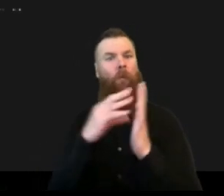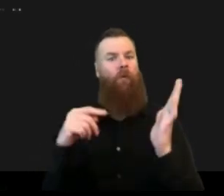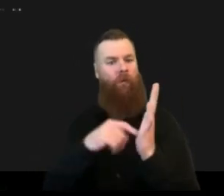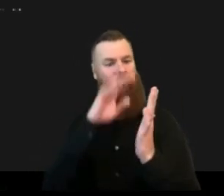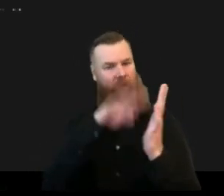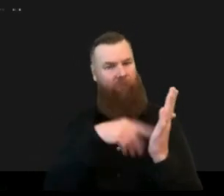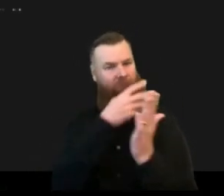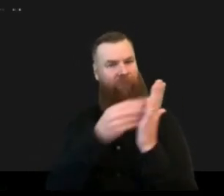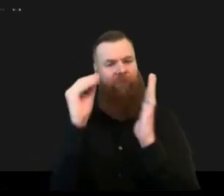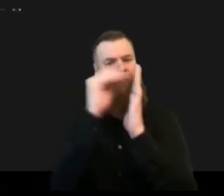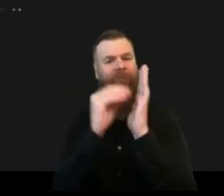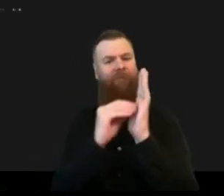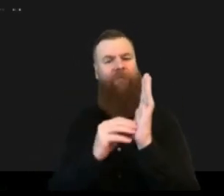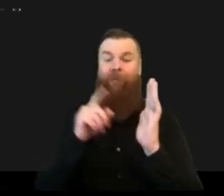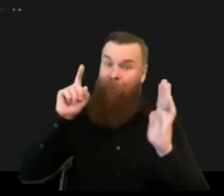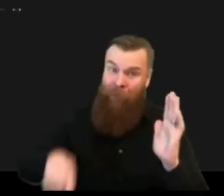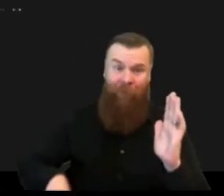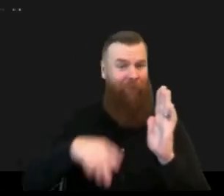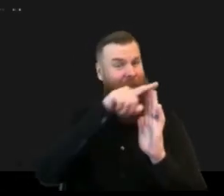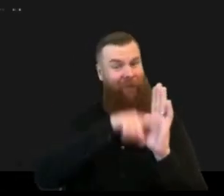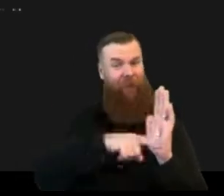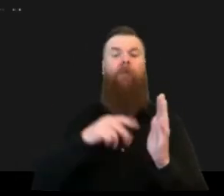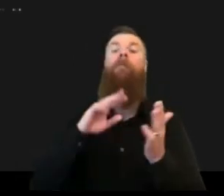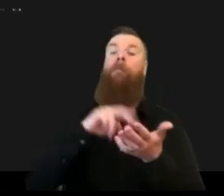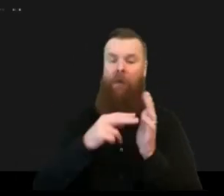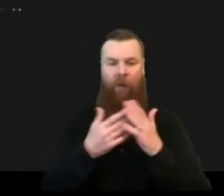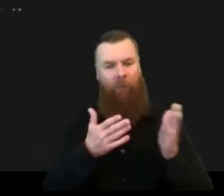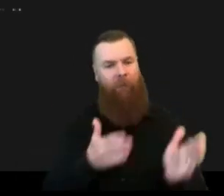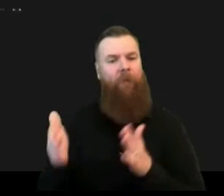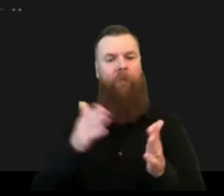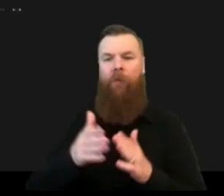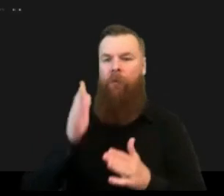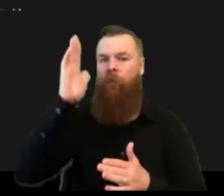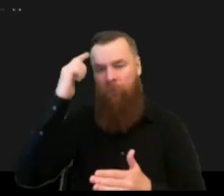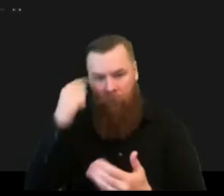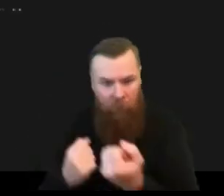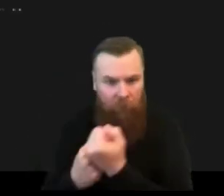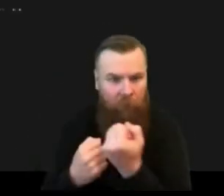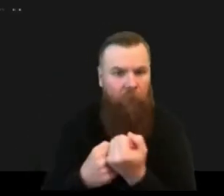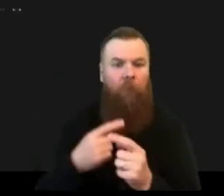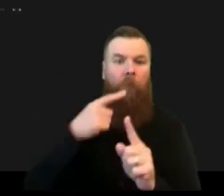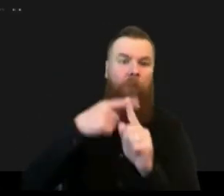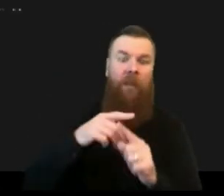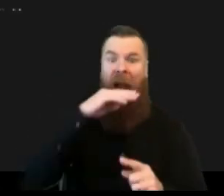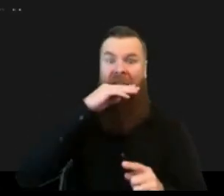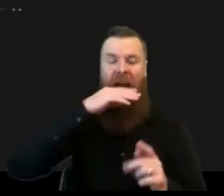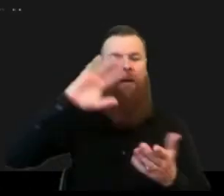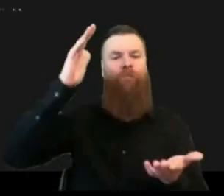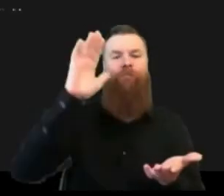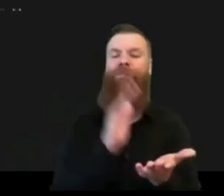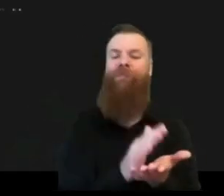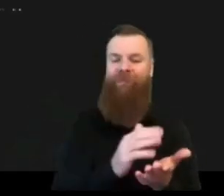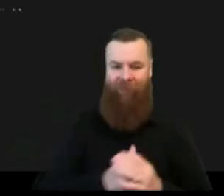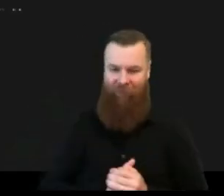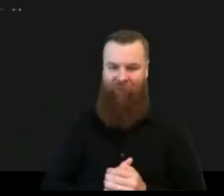but also know to mitigate and to um reduce risk of disaster so again